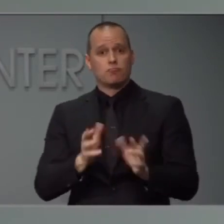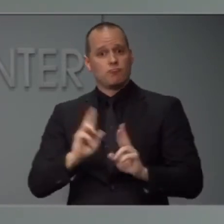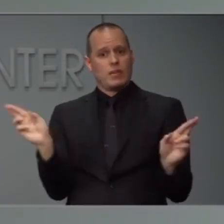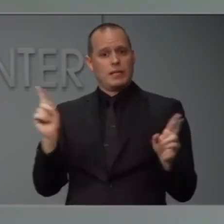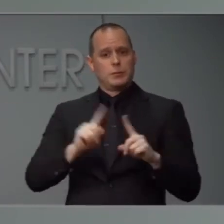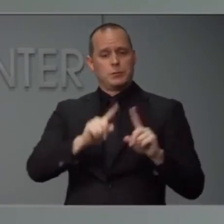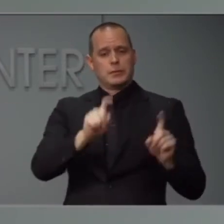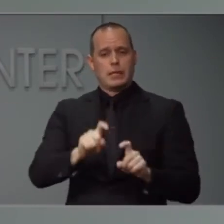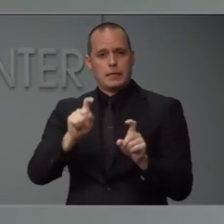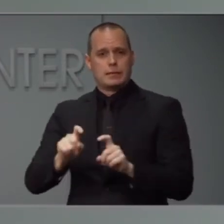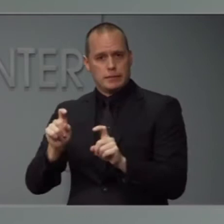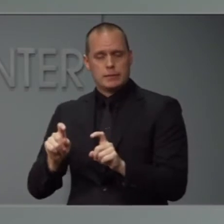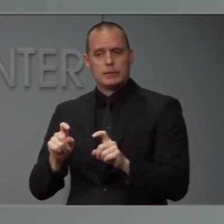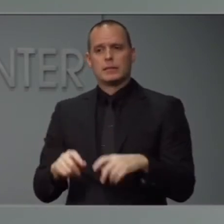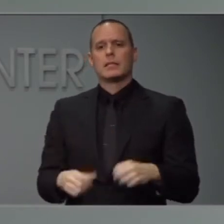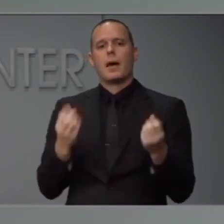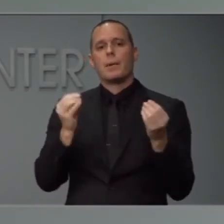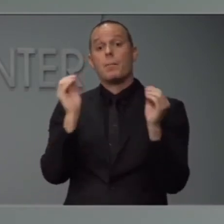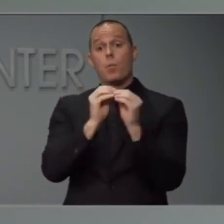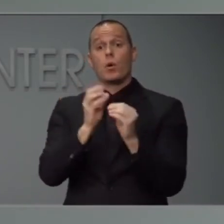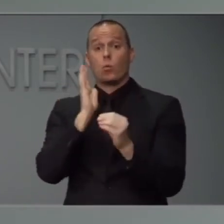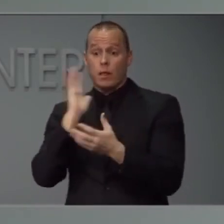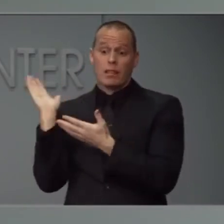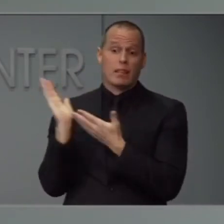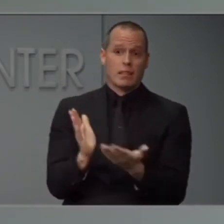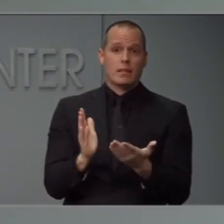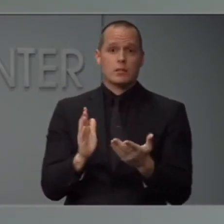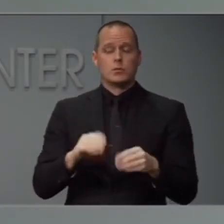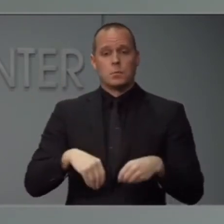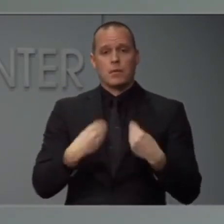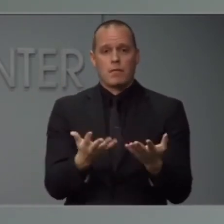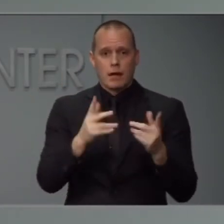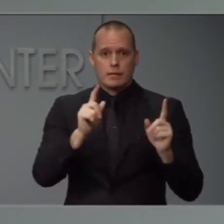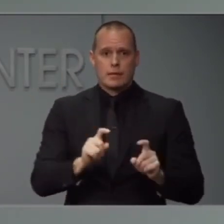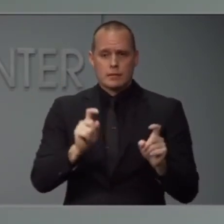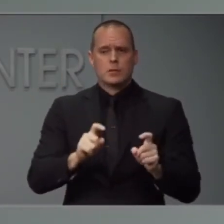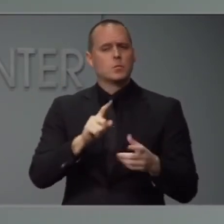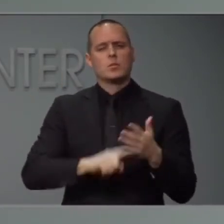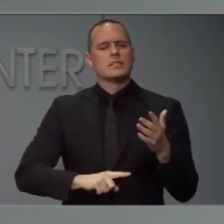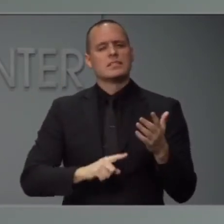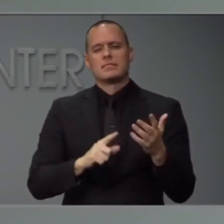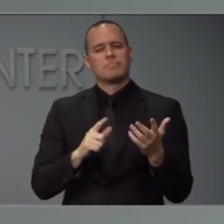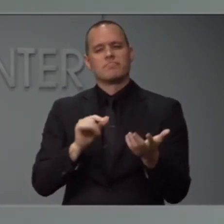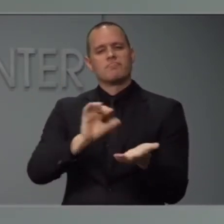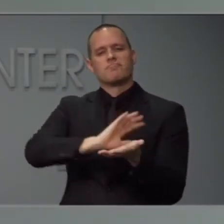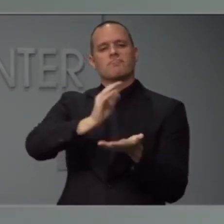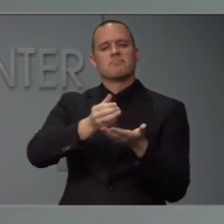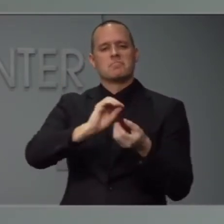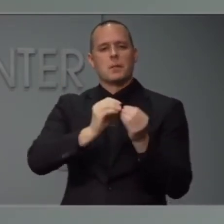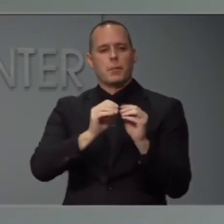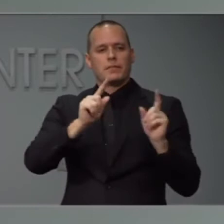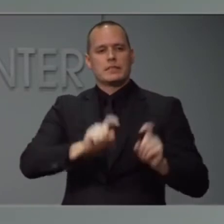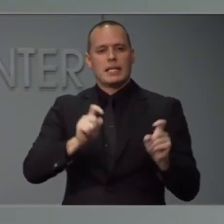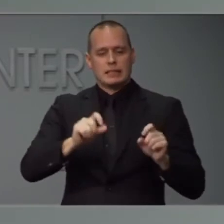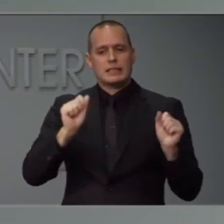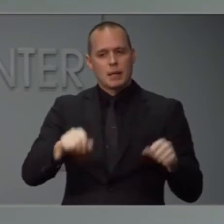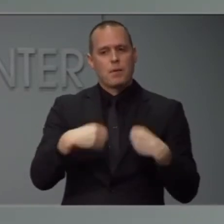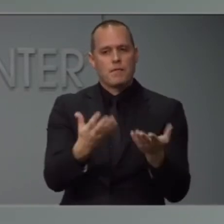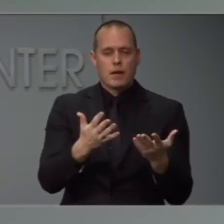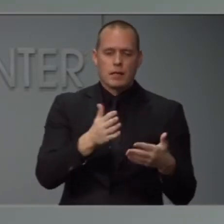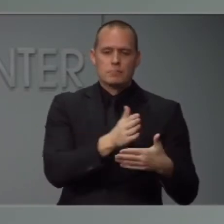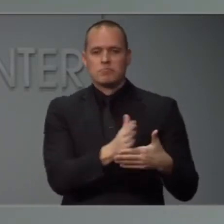are going to be available or what will the capacity be going forward, you know, over the next days, weeks, or even months?